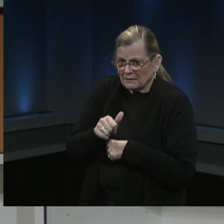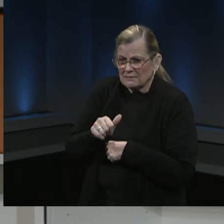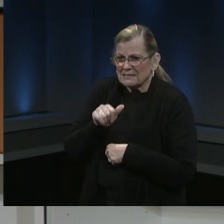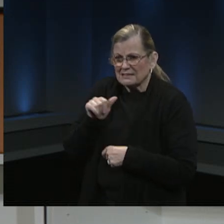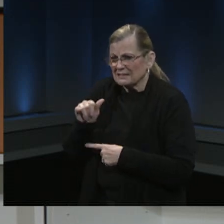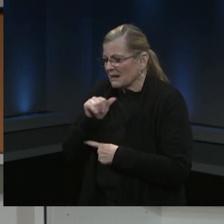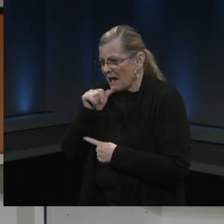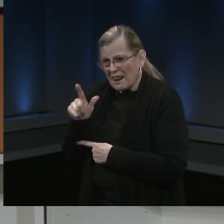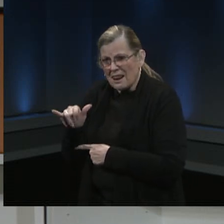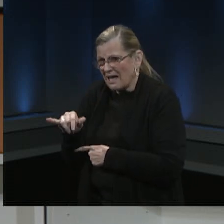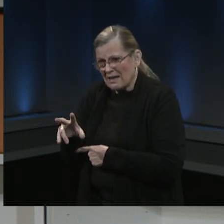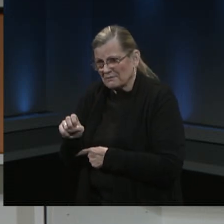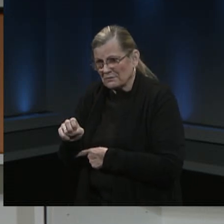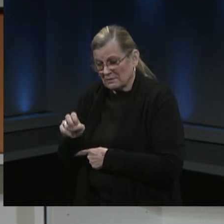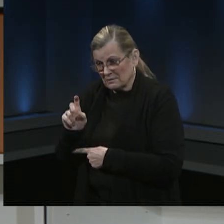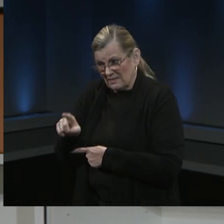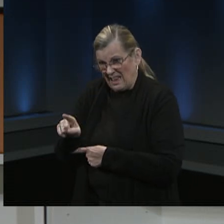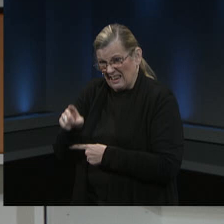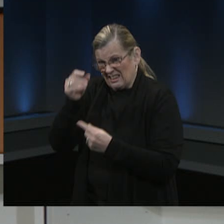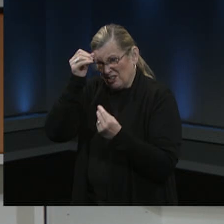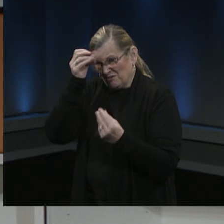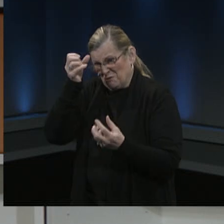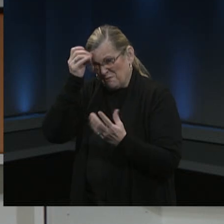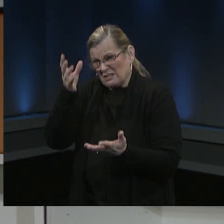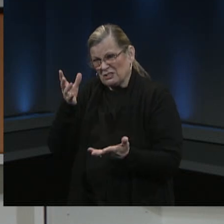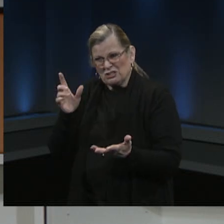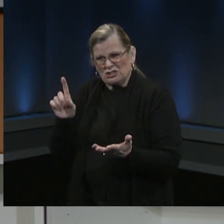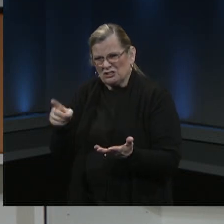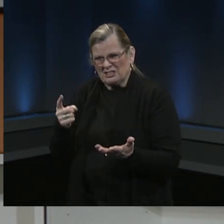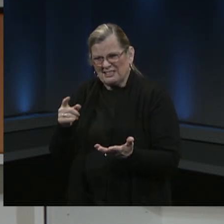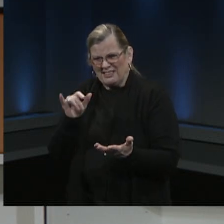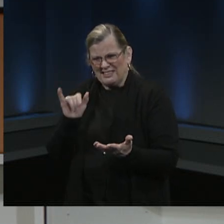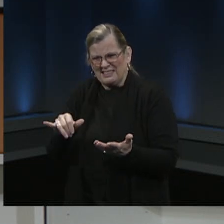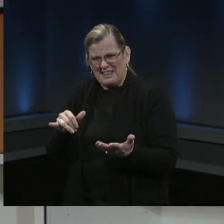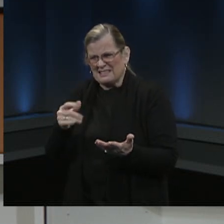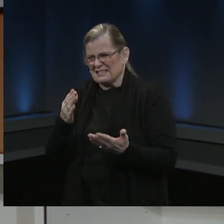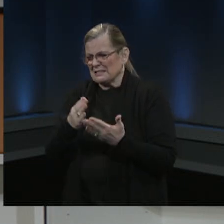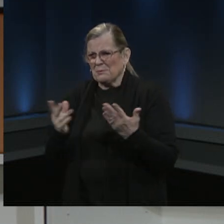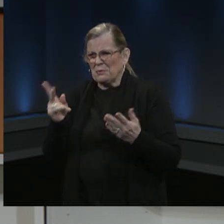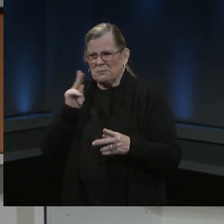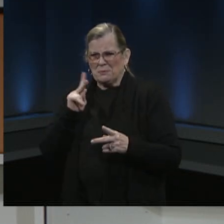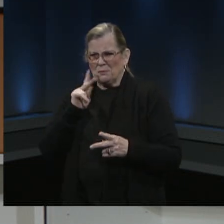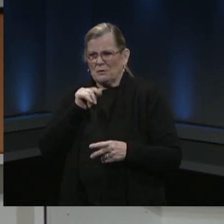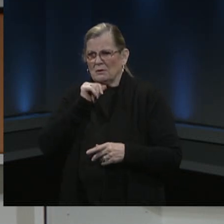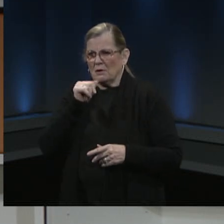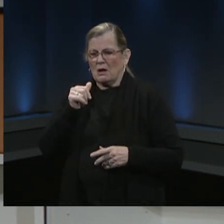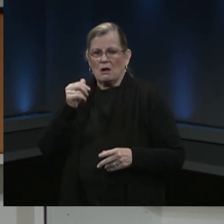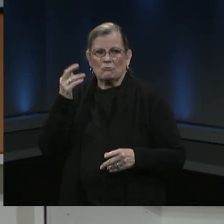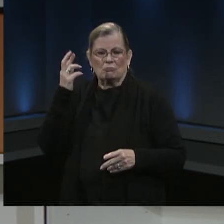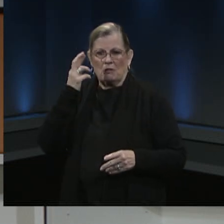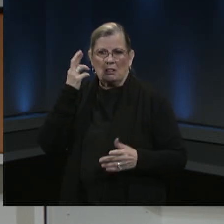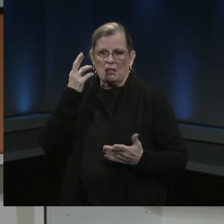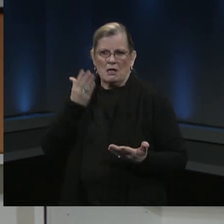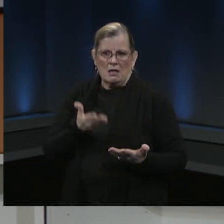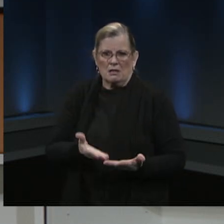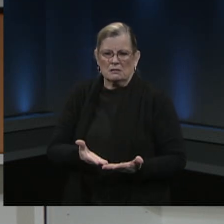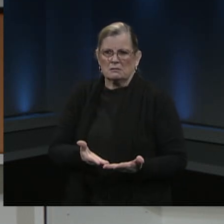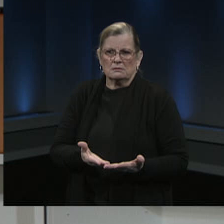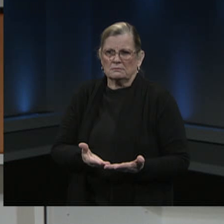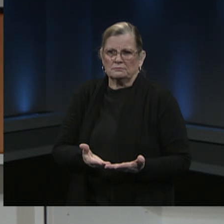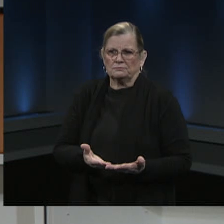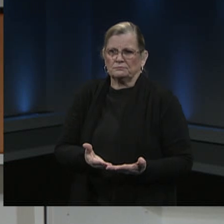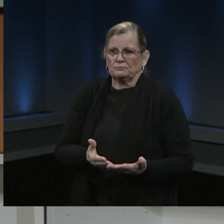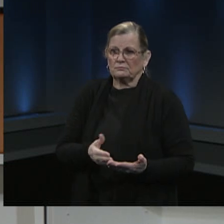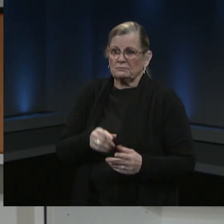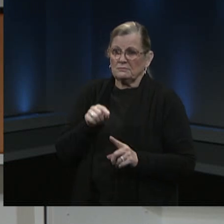when you receive the immunization. I don't think that's something that is widely known by a lot of our community. And so this kind